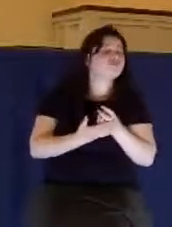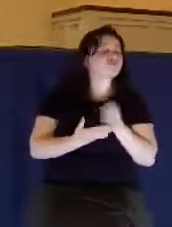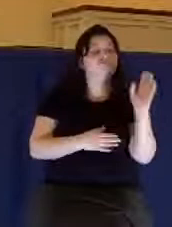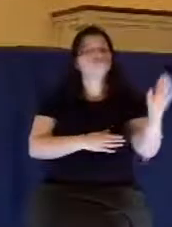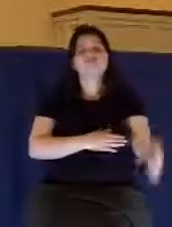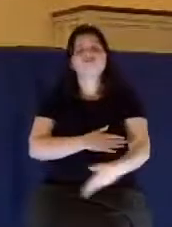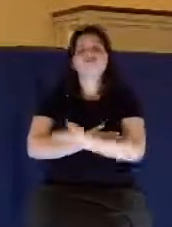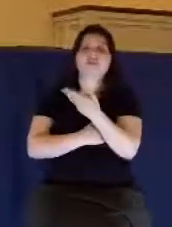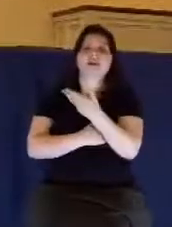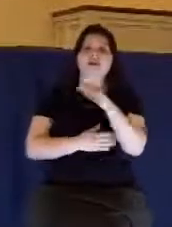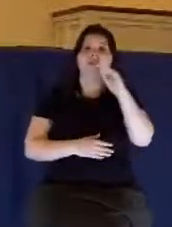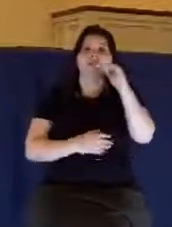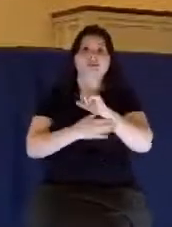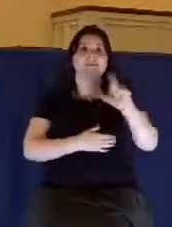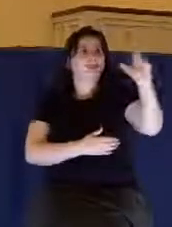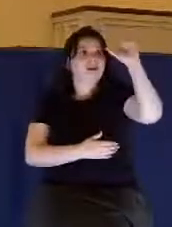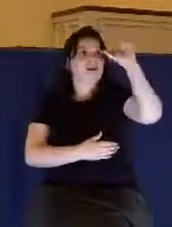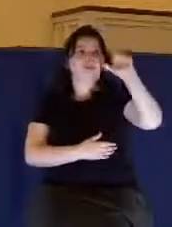gave you sunlight.